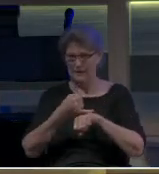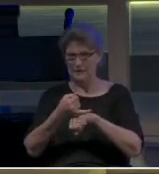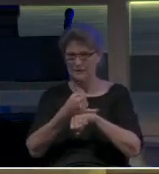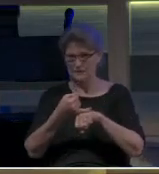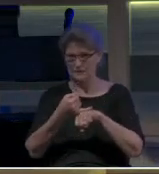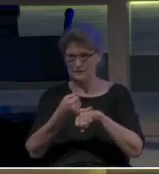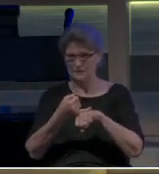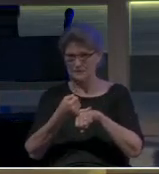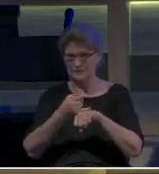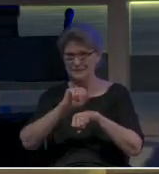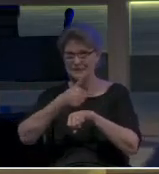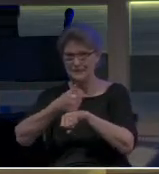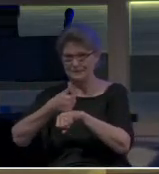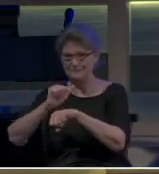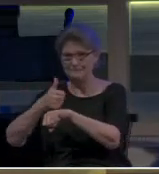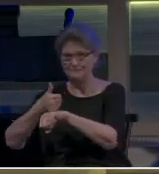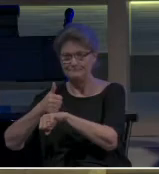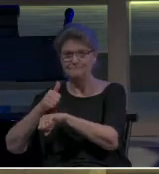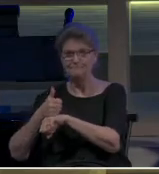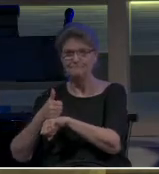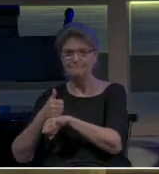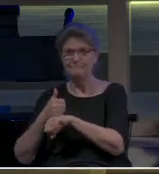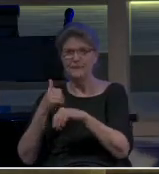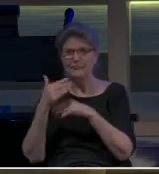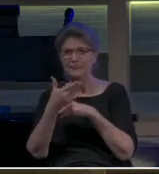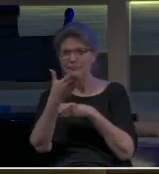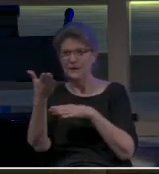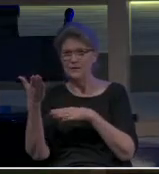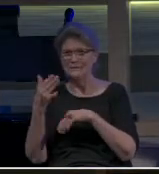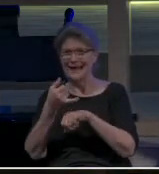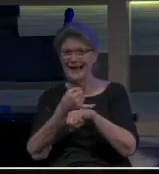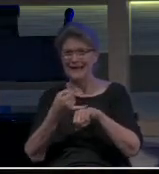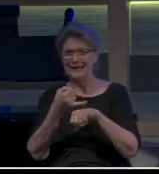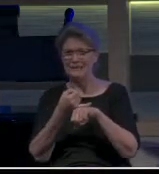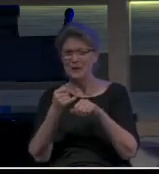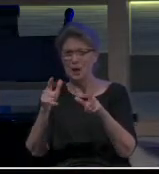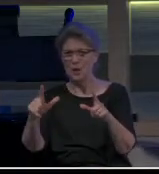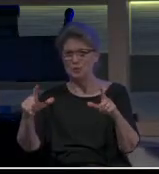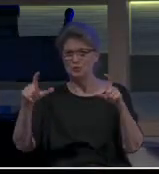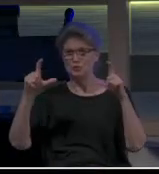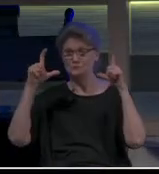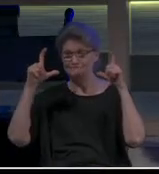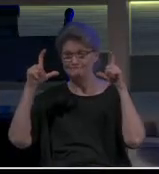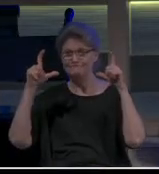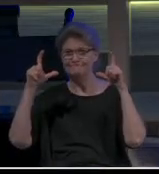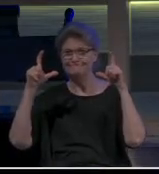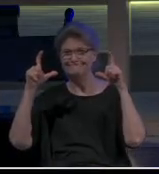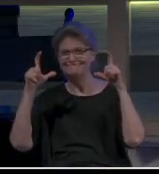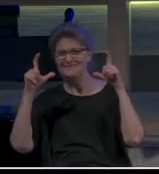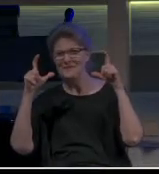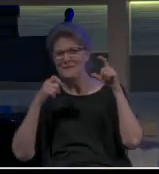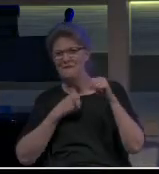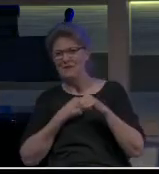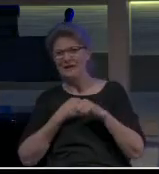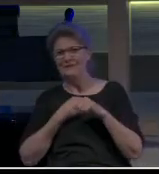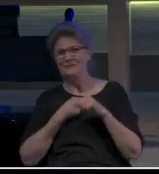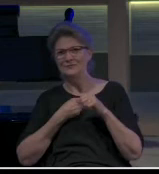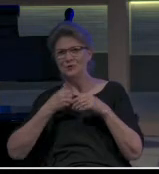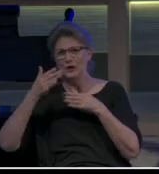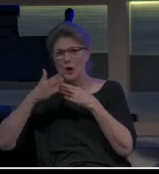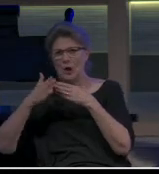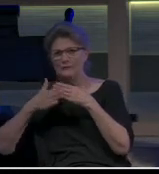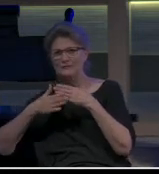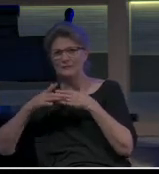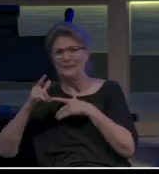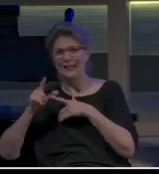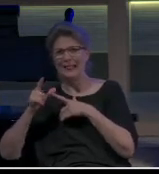slide? And so there's the island a little bit close up. I ask your forgiveness for cutting off some of the